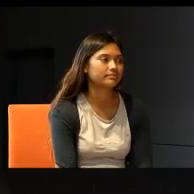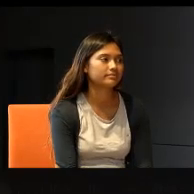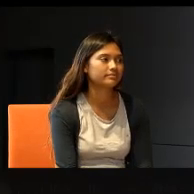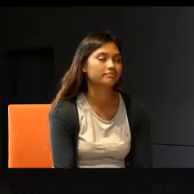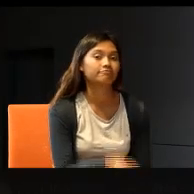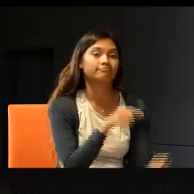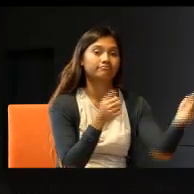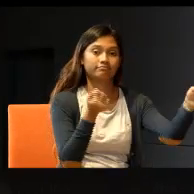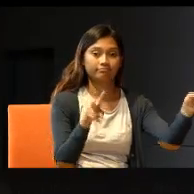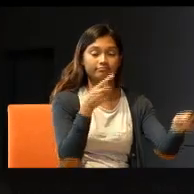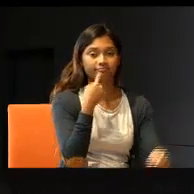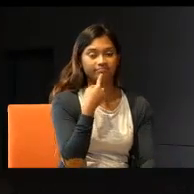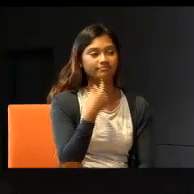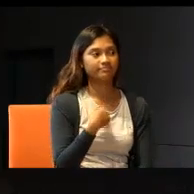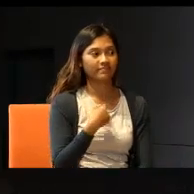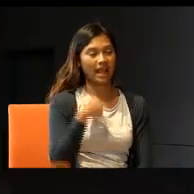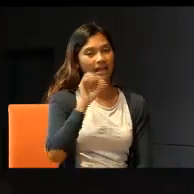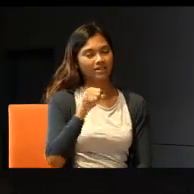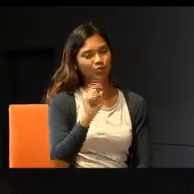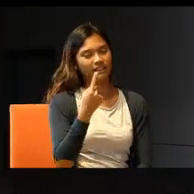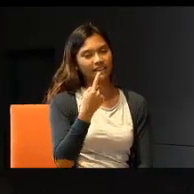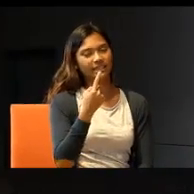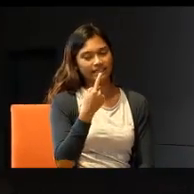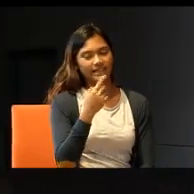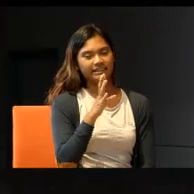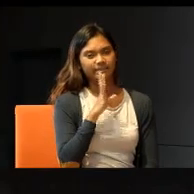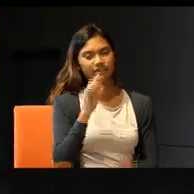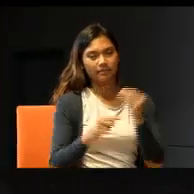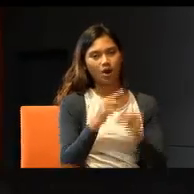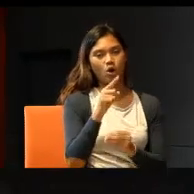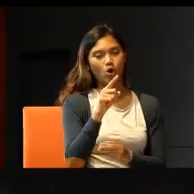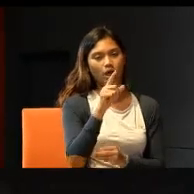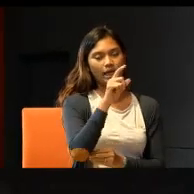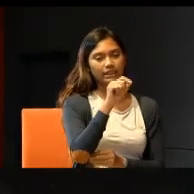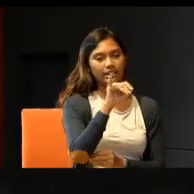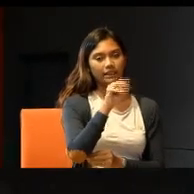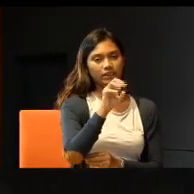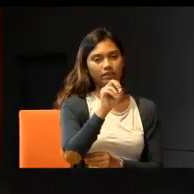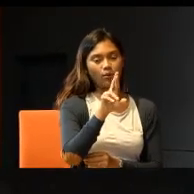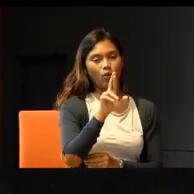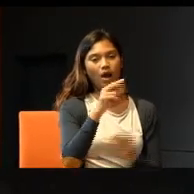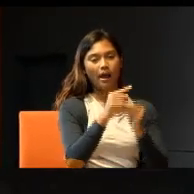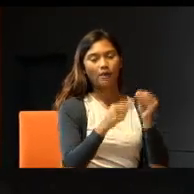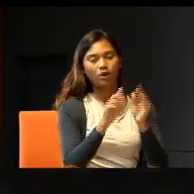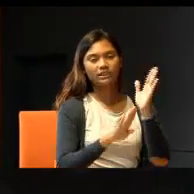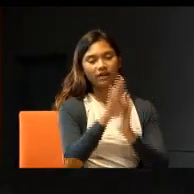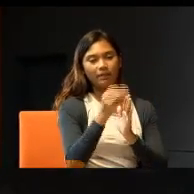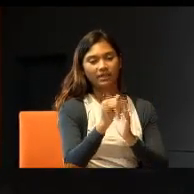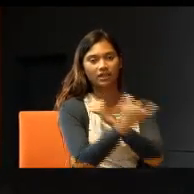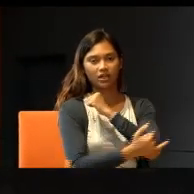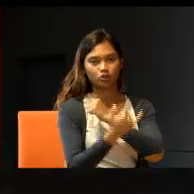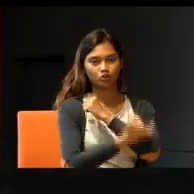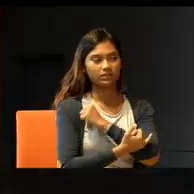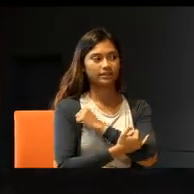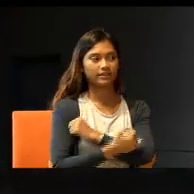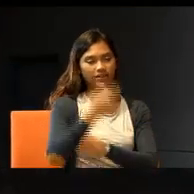I can only speak for, Timor of course, when you talk about, countries. I would say that, Timor,